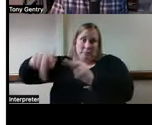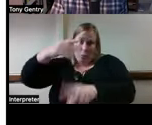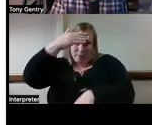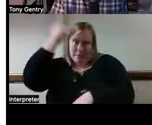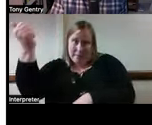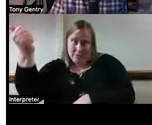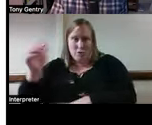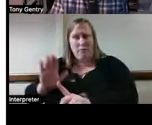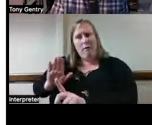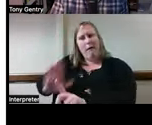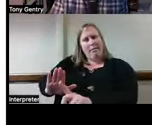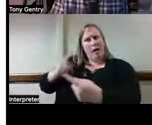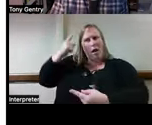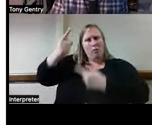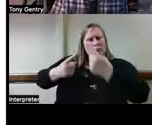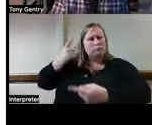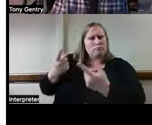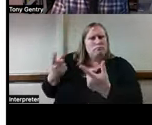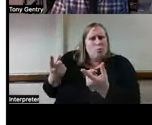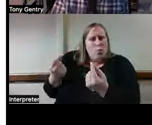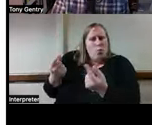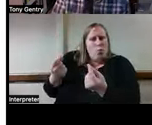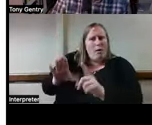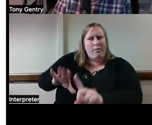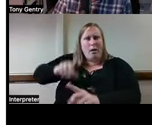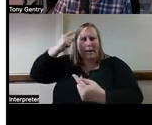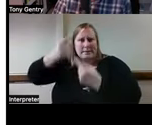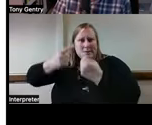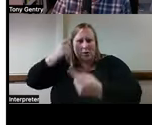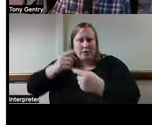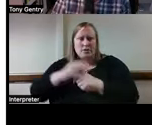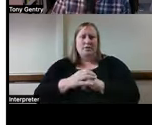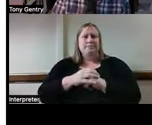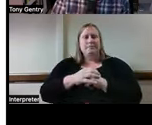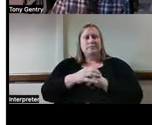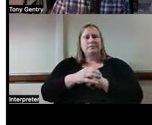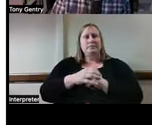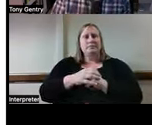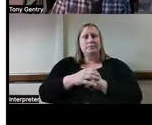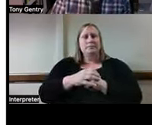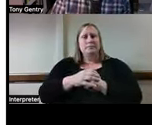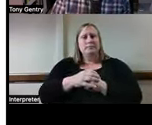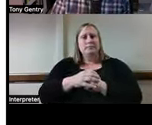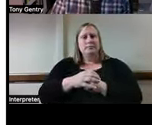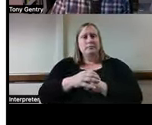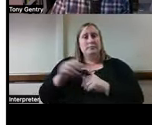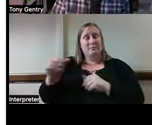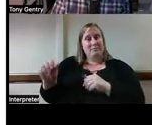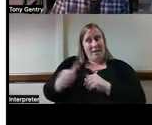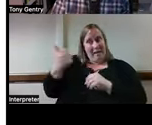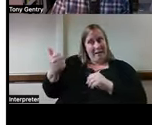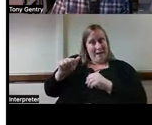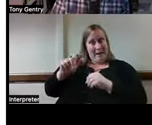they thought about that feed into what I just said around the ethics of home modification. Any AT that